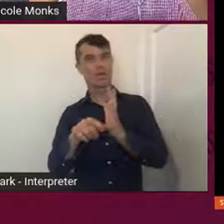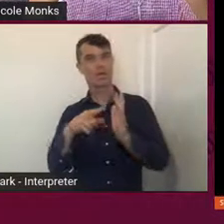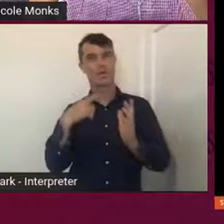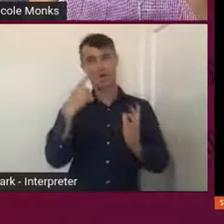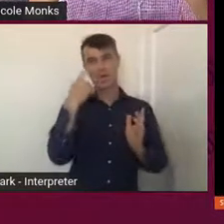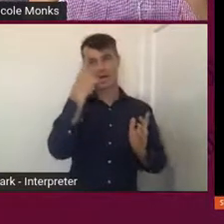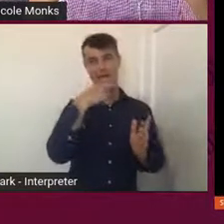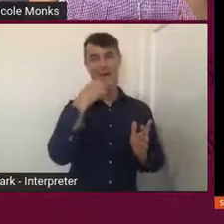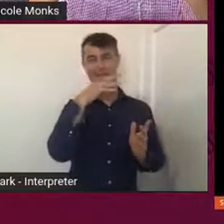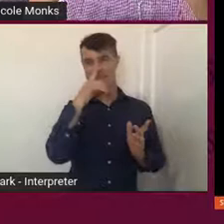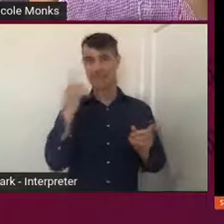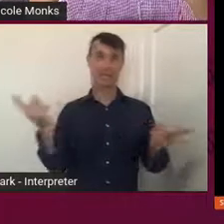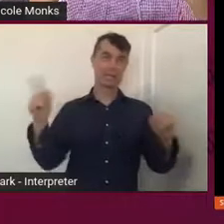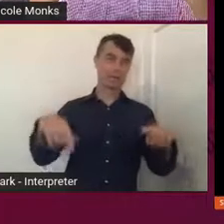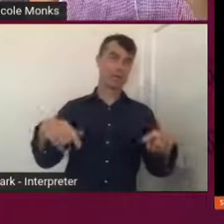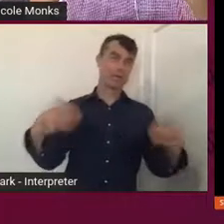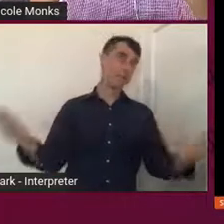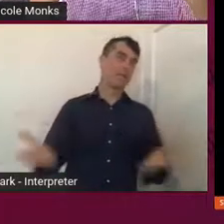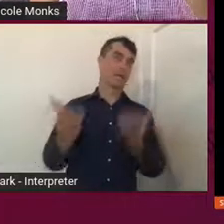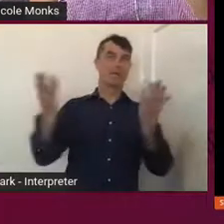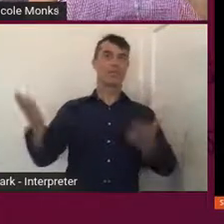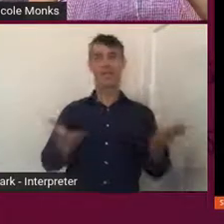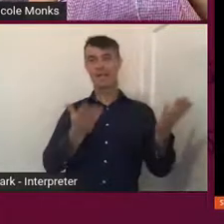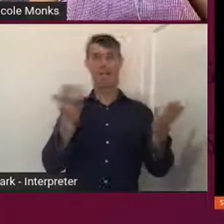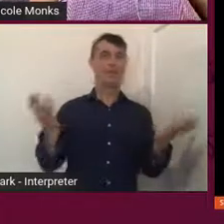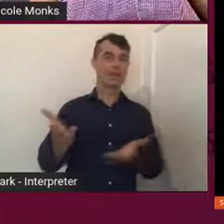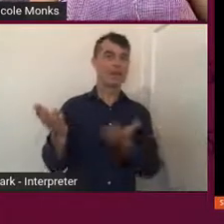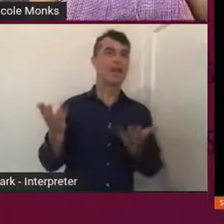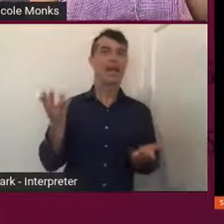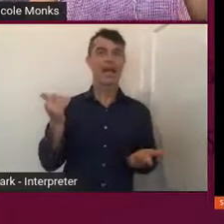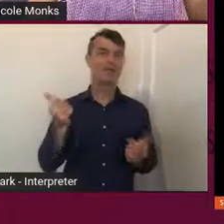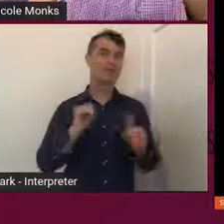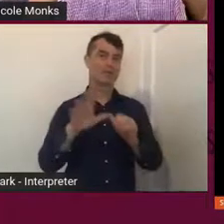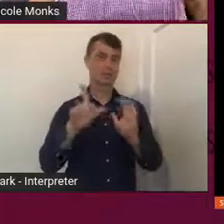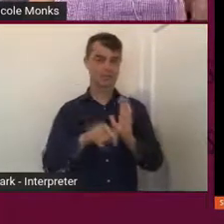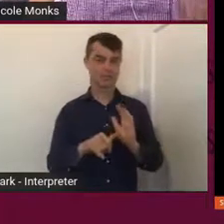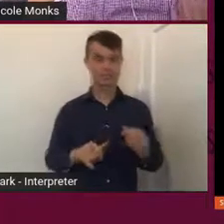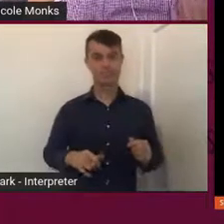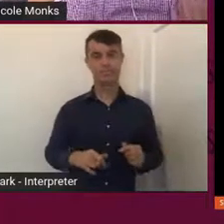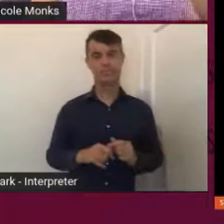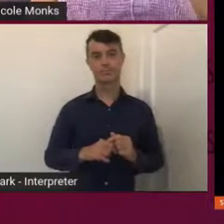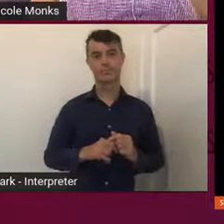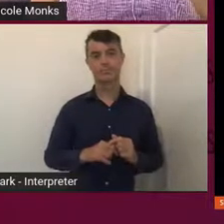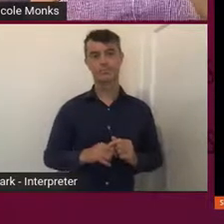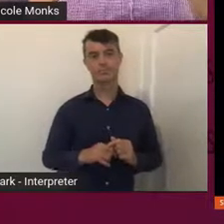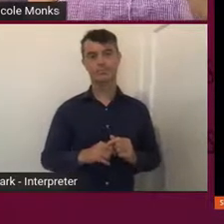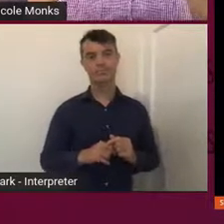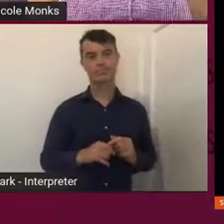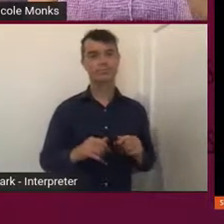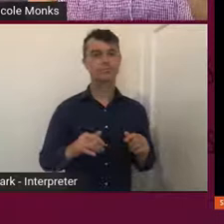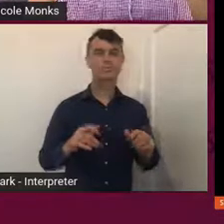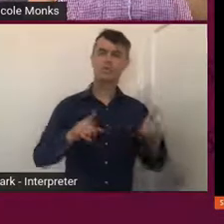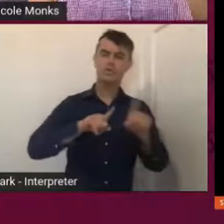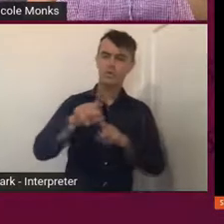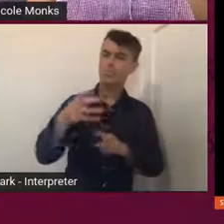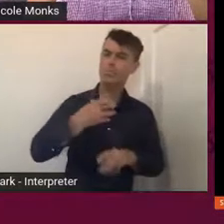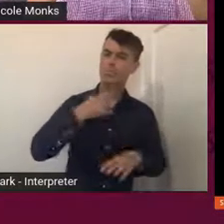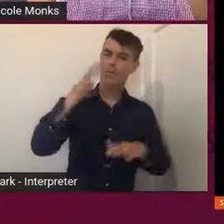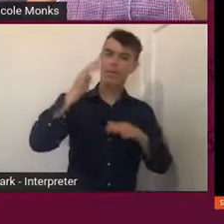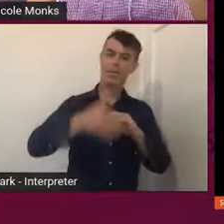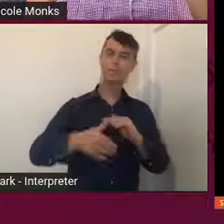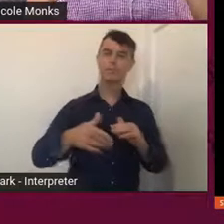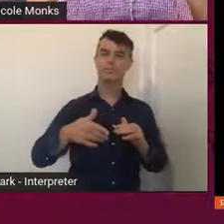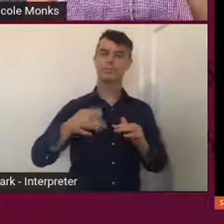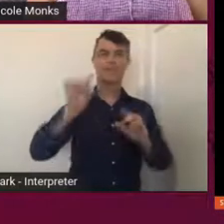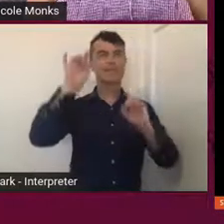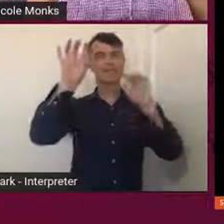come down and they could play around with them and have a great time and just sort of learn more about the